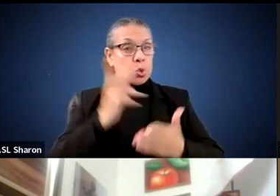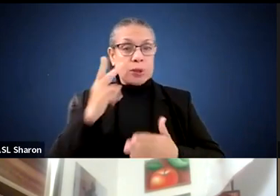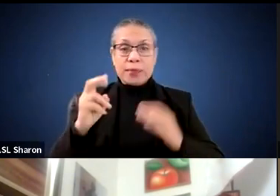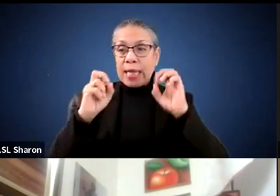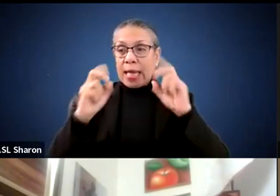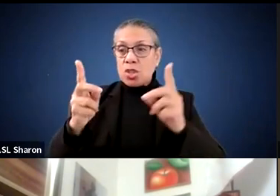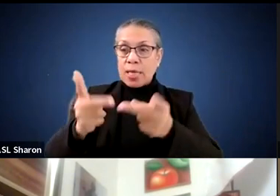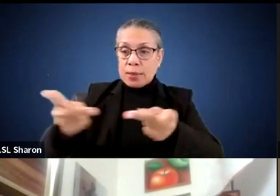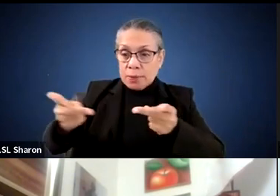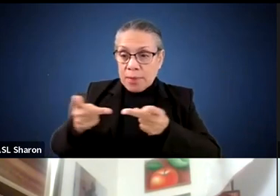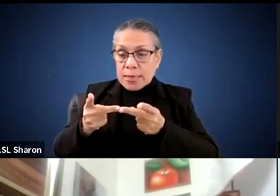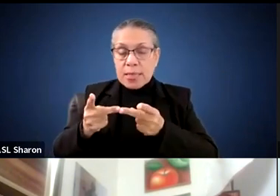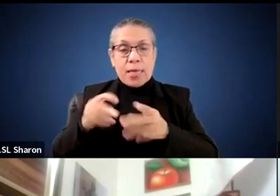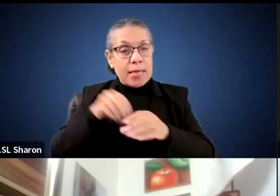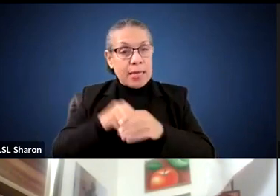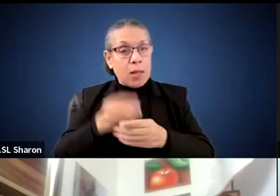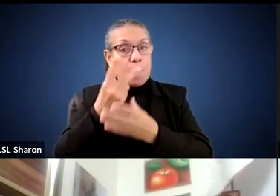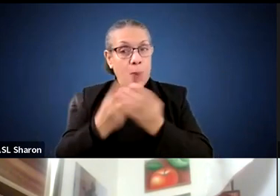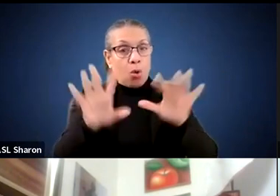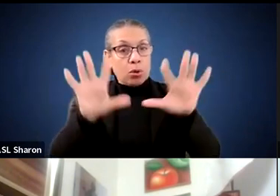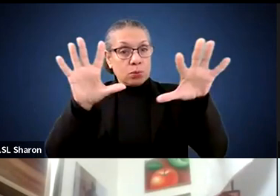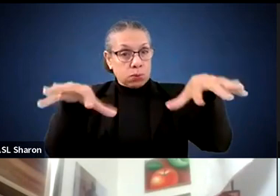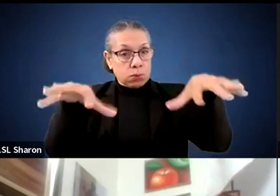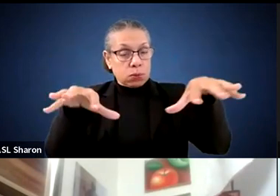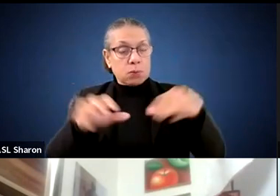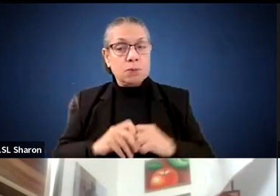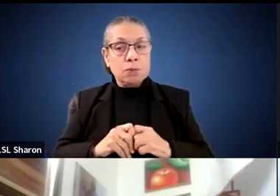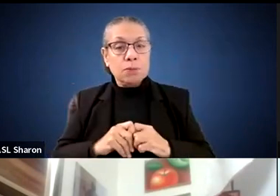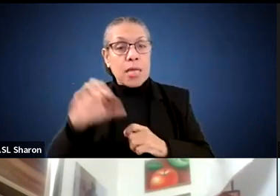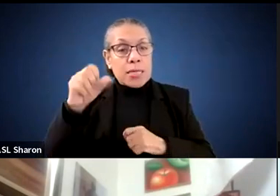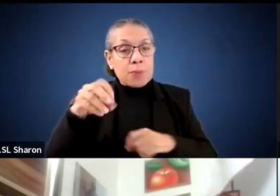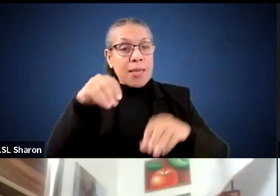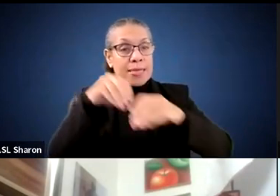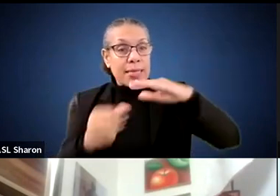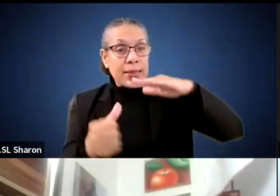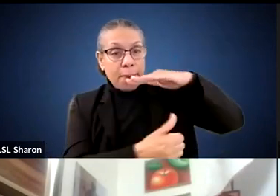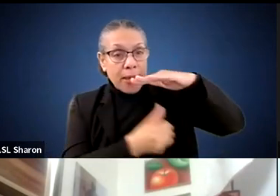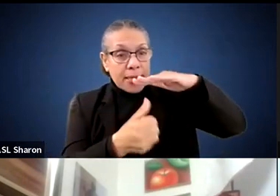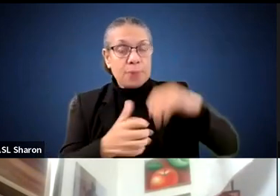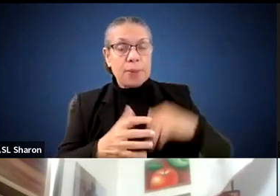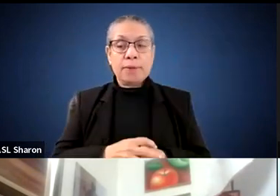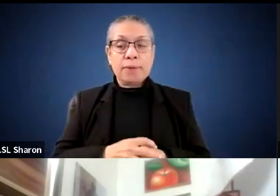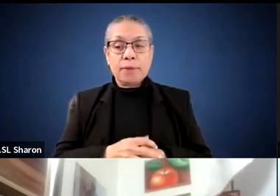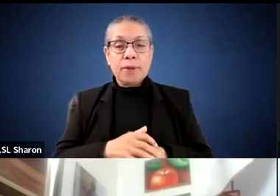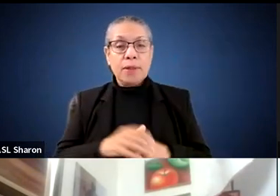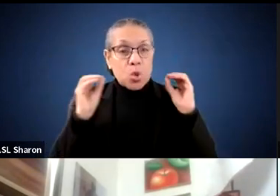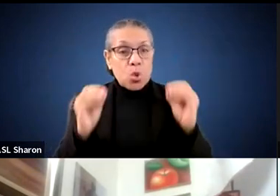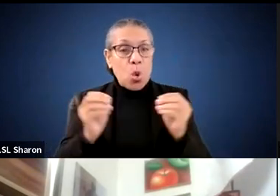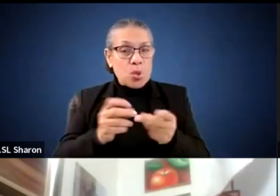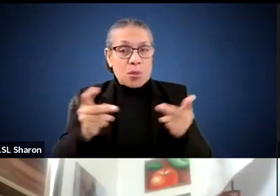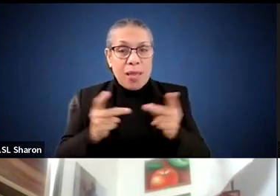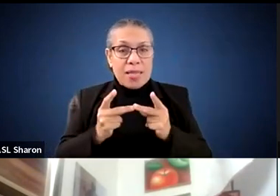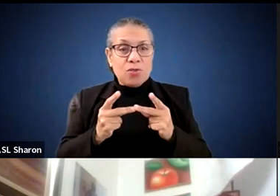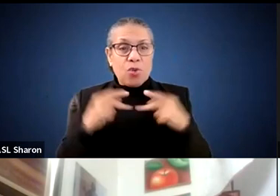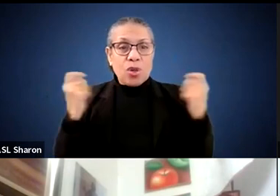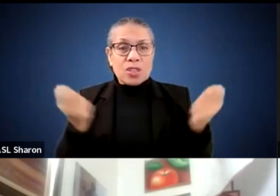that are, that are in both those facilities, spaces in the basement, the lack of PE space, there's no